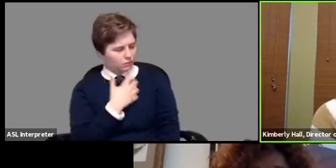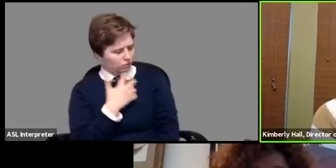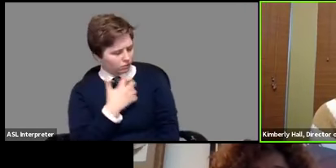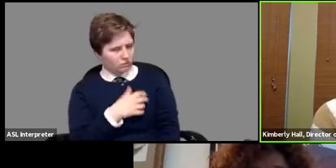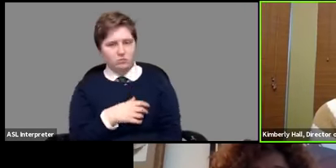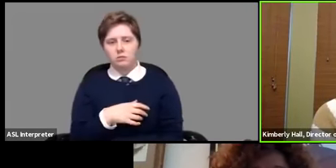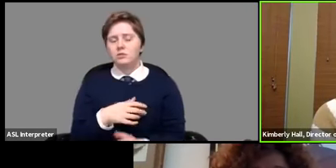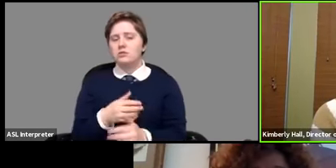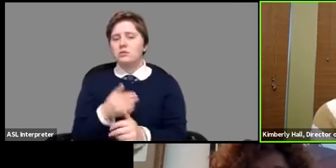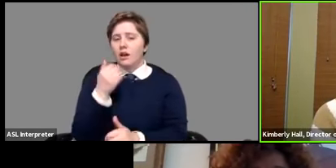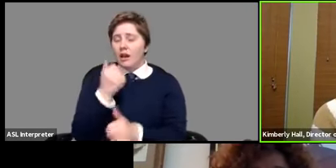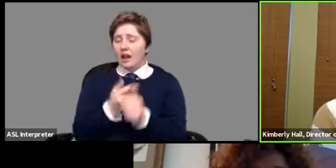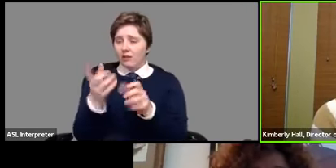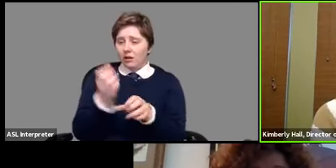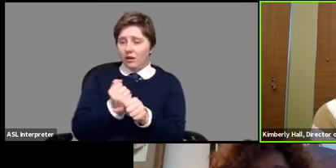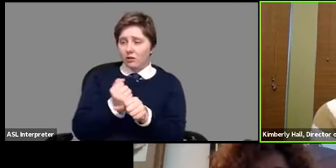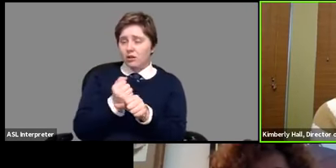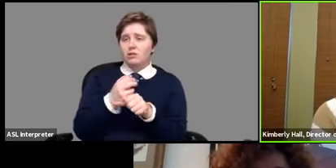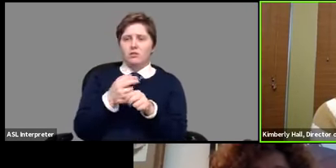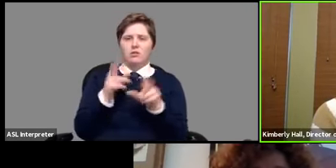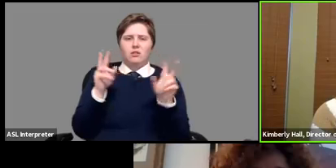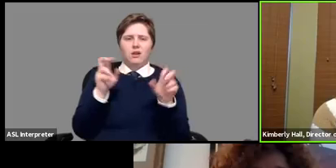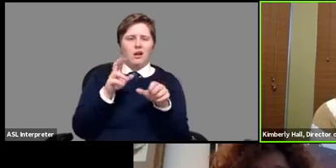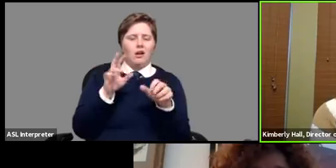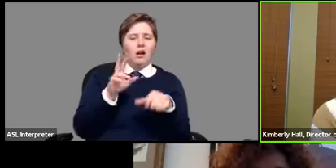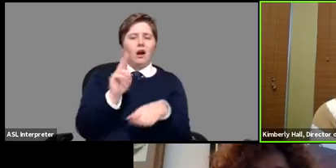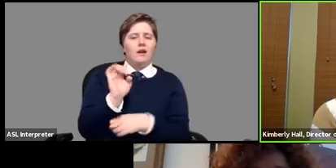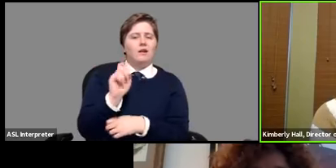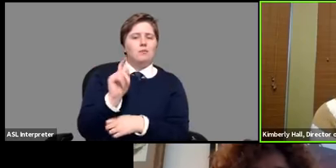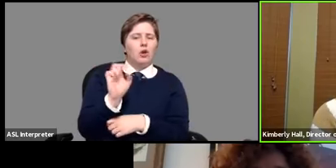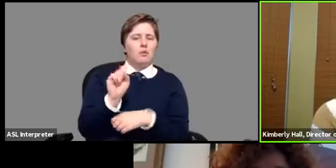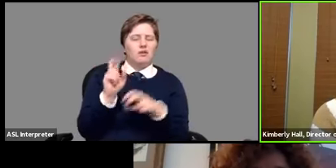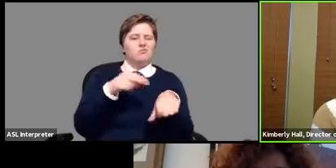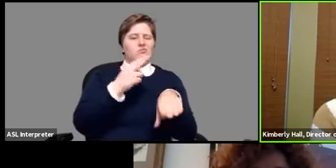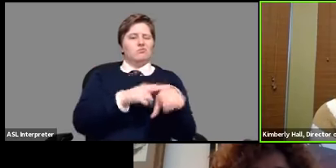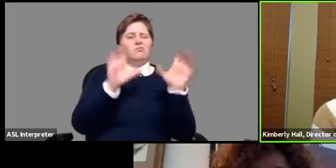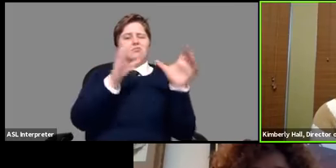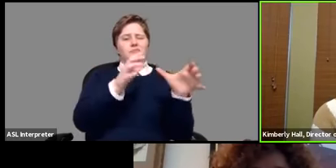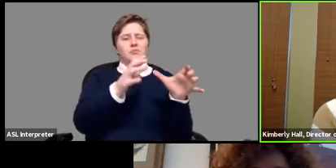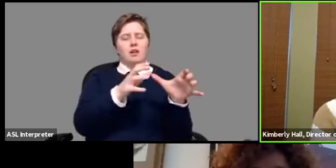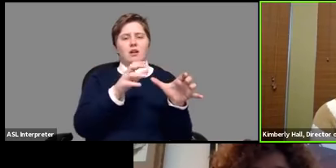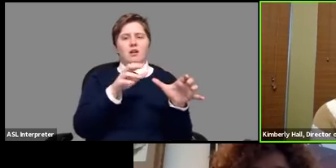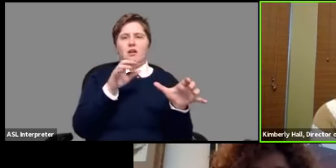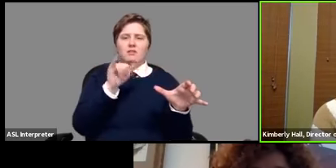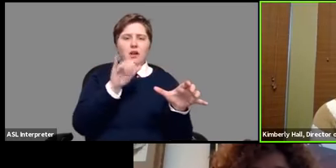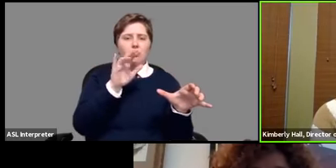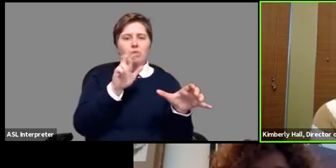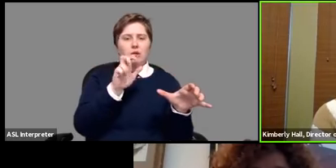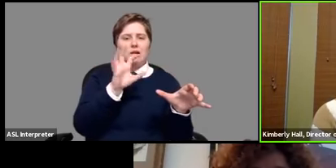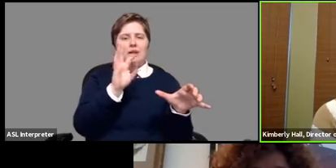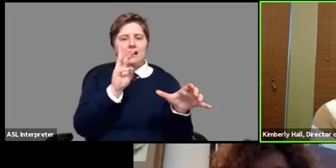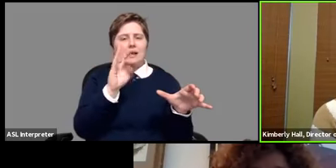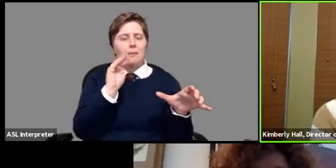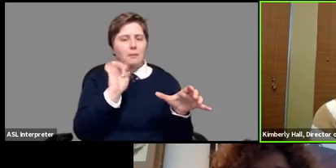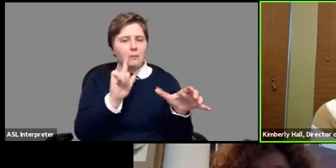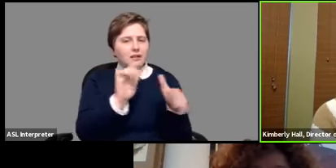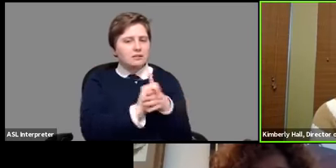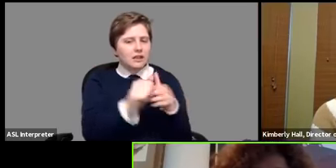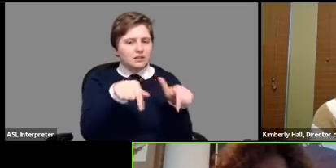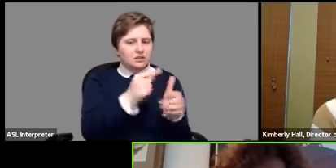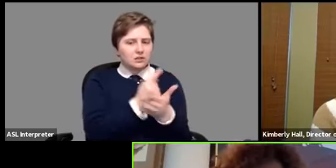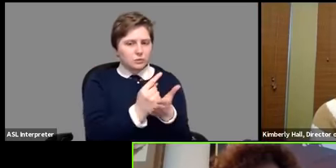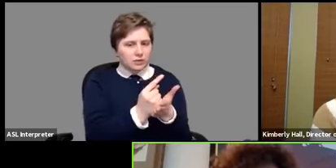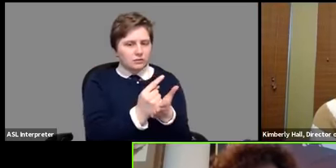who is receiving regular unemployment we sent out that was about 396 million dollars this week